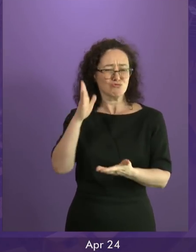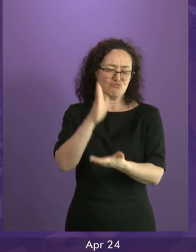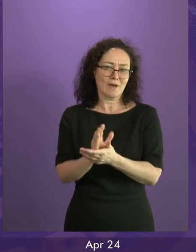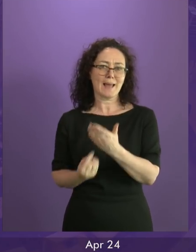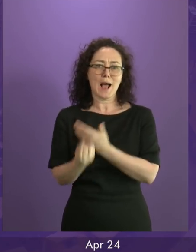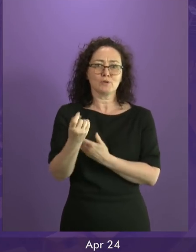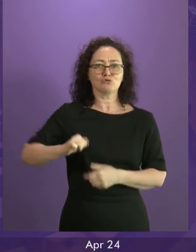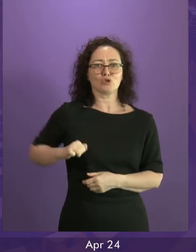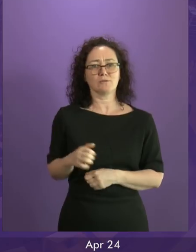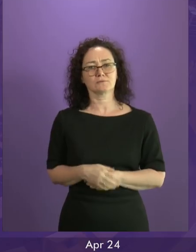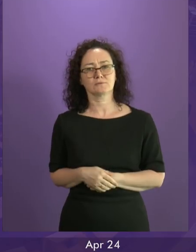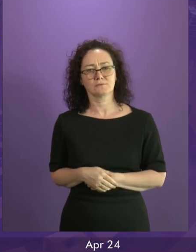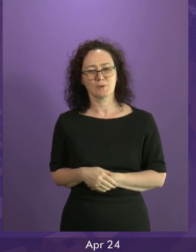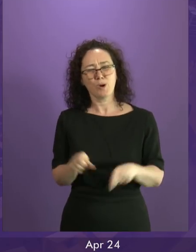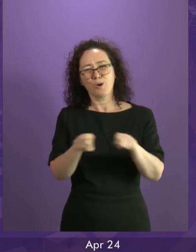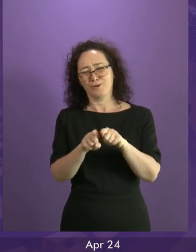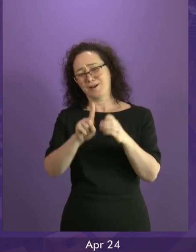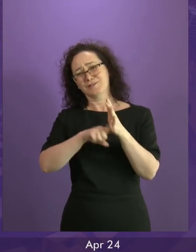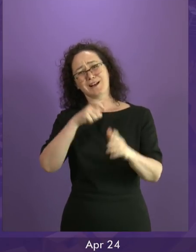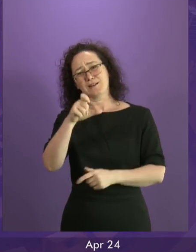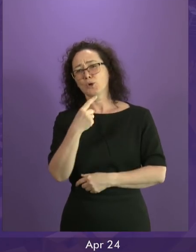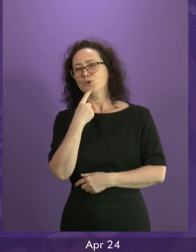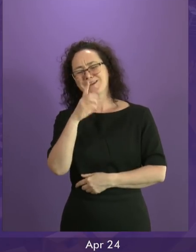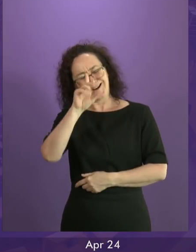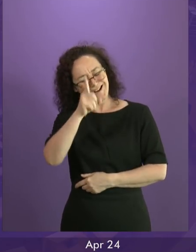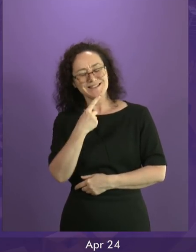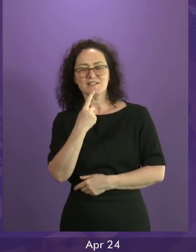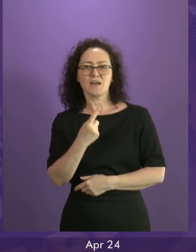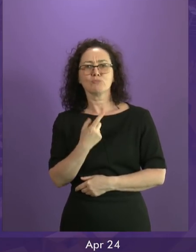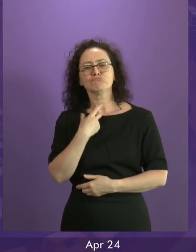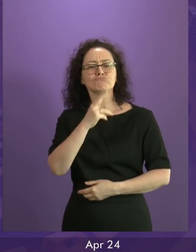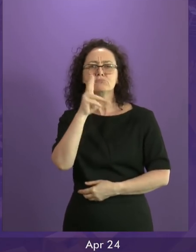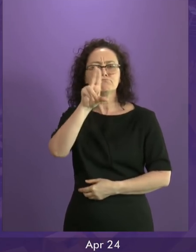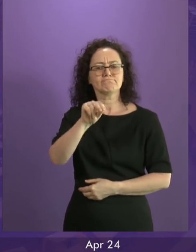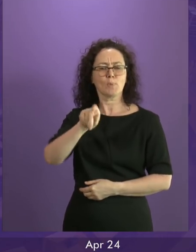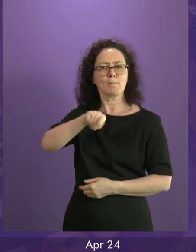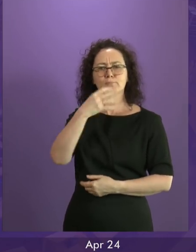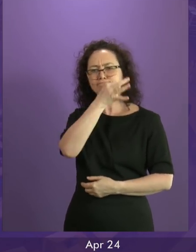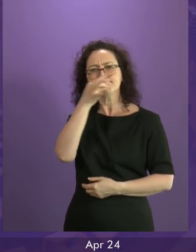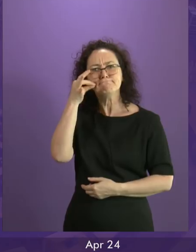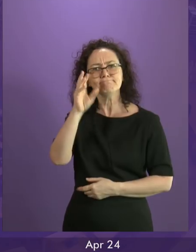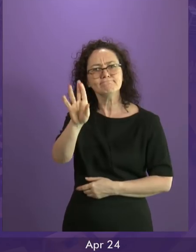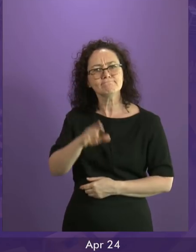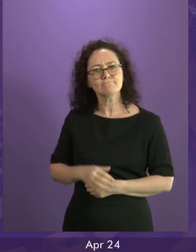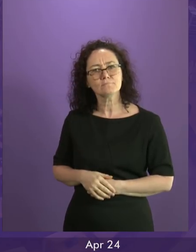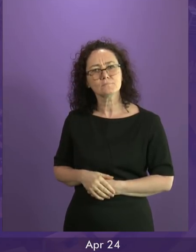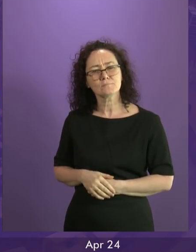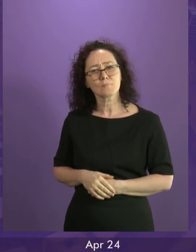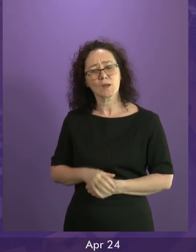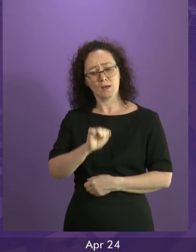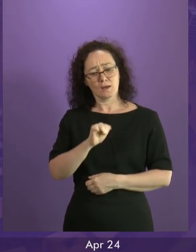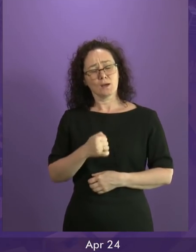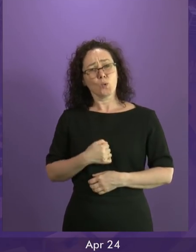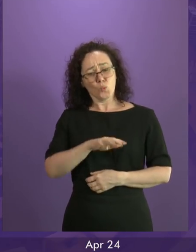whooshed about it all. Don't say anything. Because we have a duty, presiding officer. Given the damage